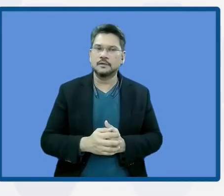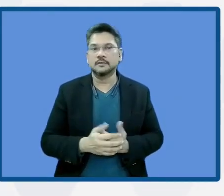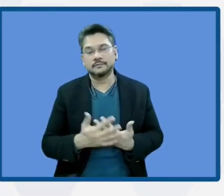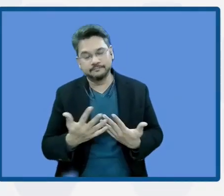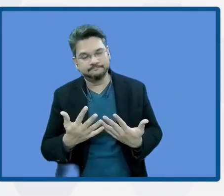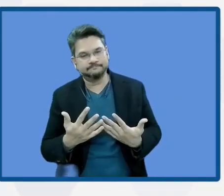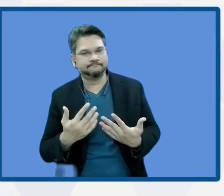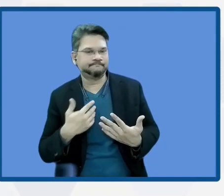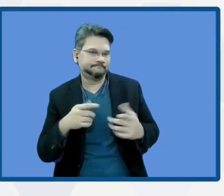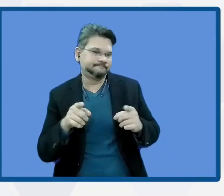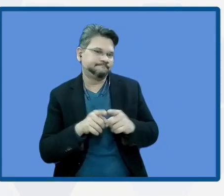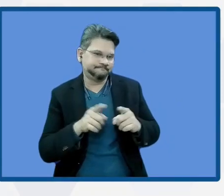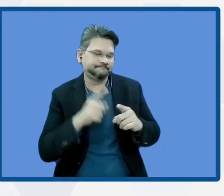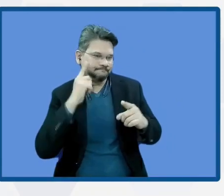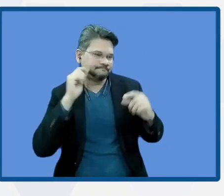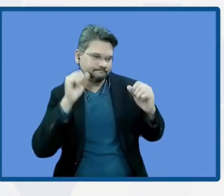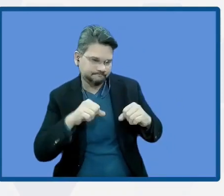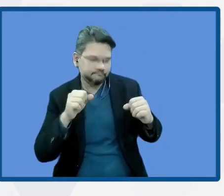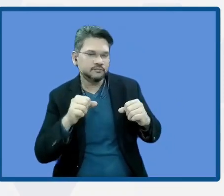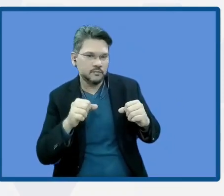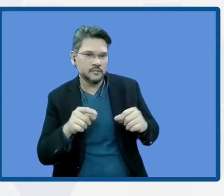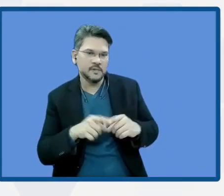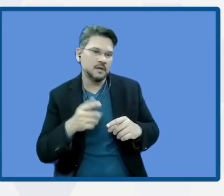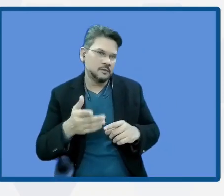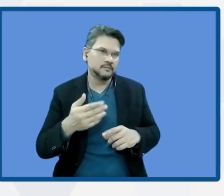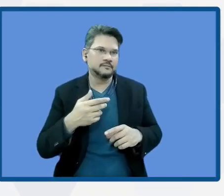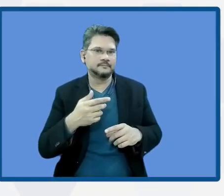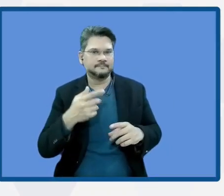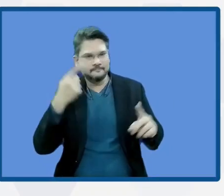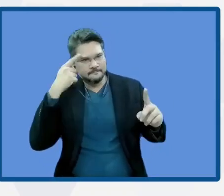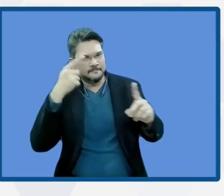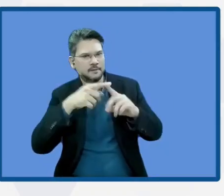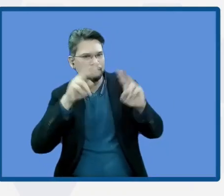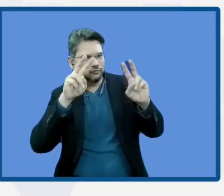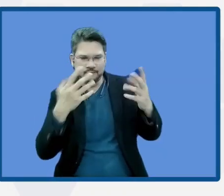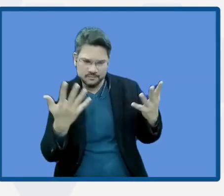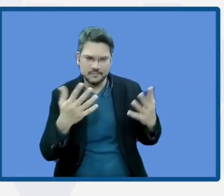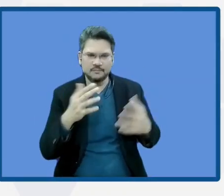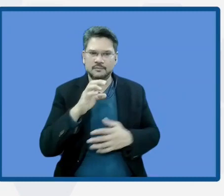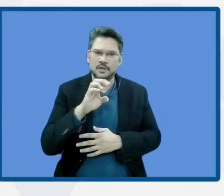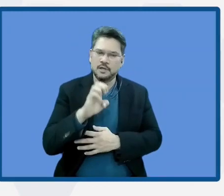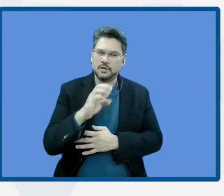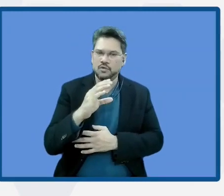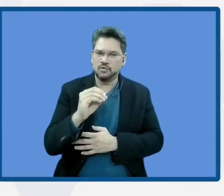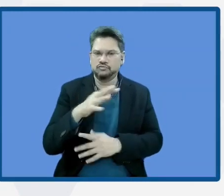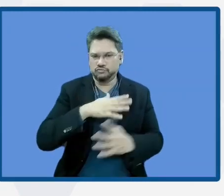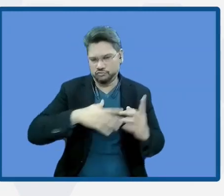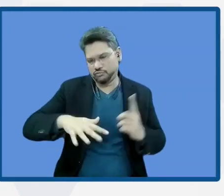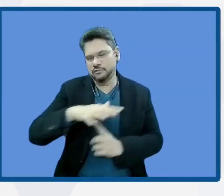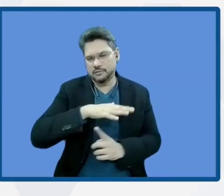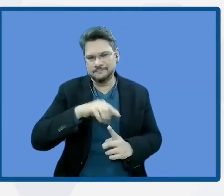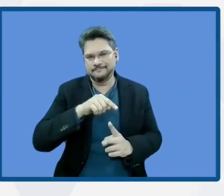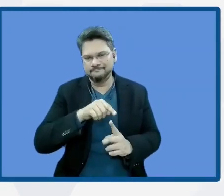they were going to talk about the ecosystem, so I wanted to point out something that was already mentioned,